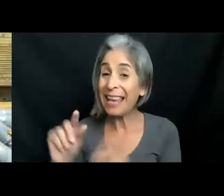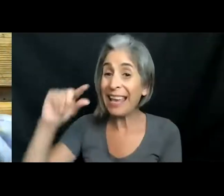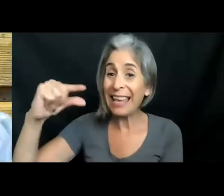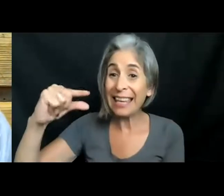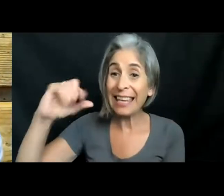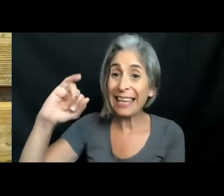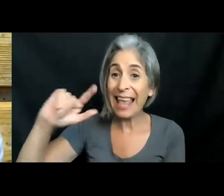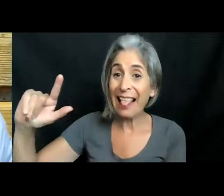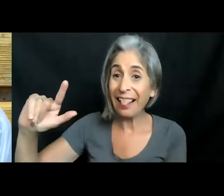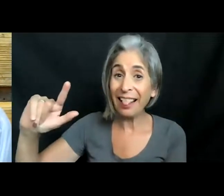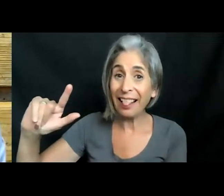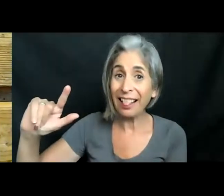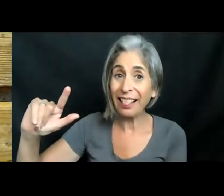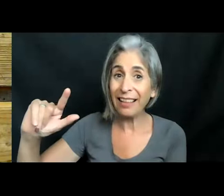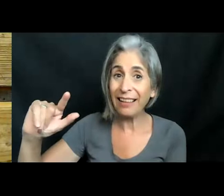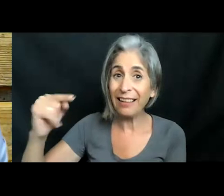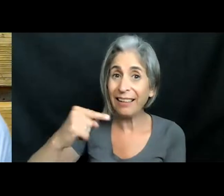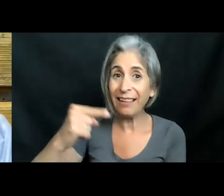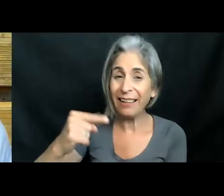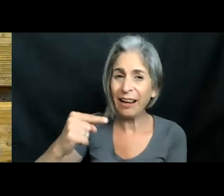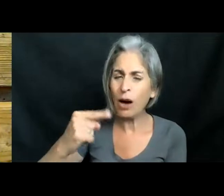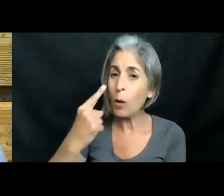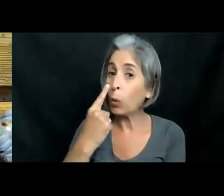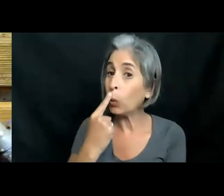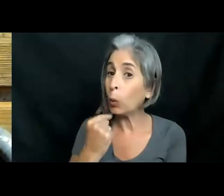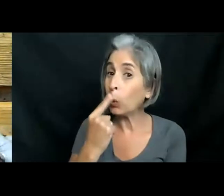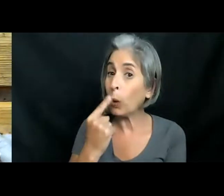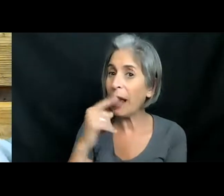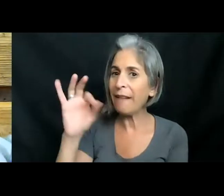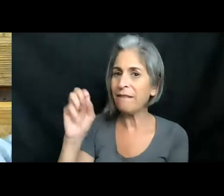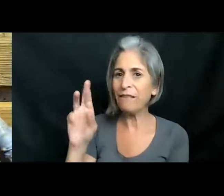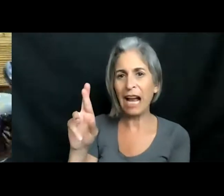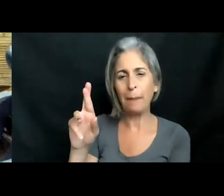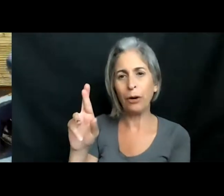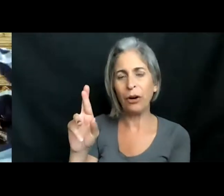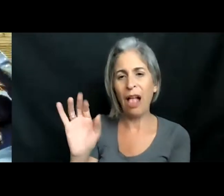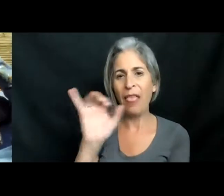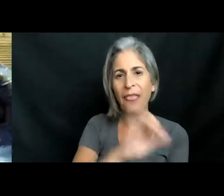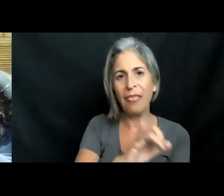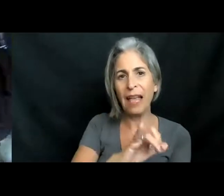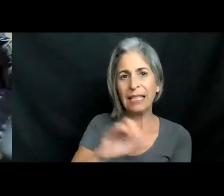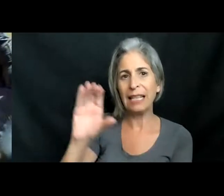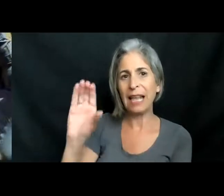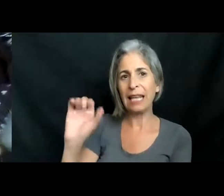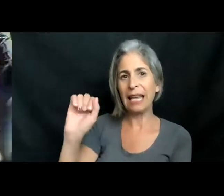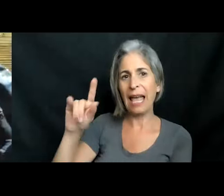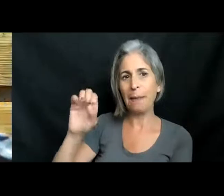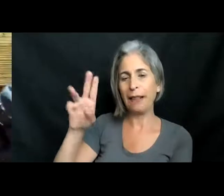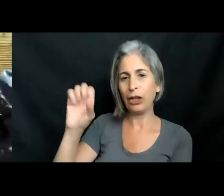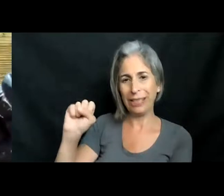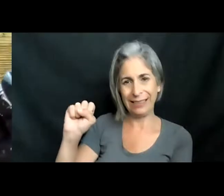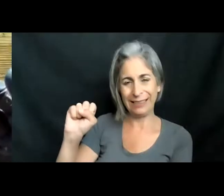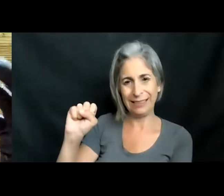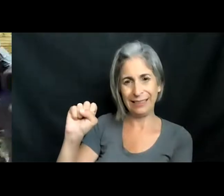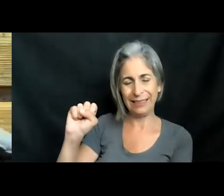gill raker. So all of those beautiful red fibrous pieces are going to be the capillaries that are taking